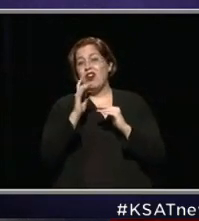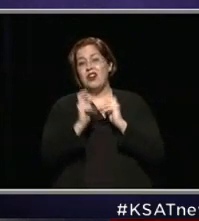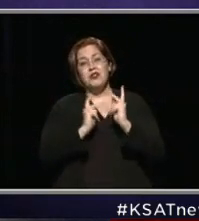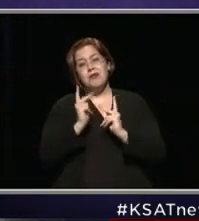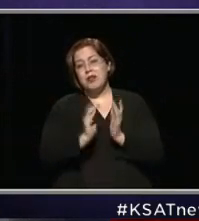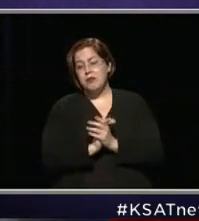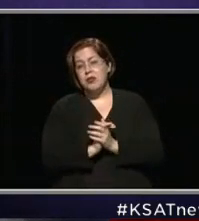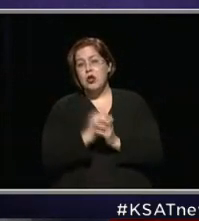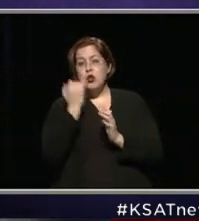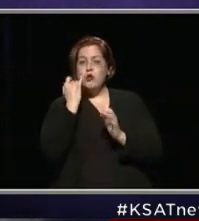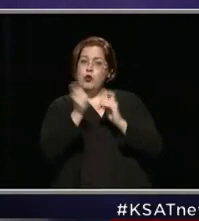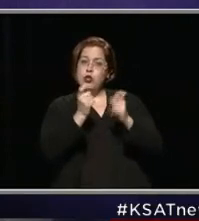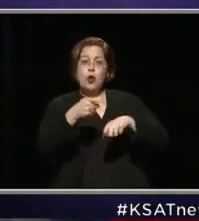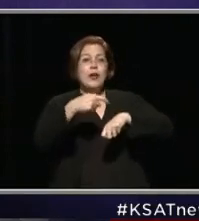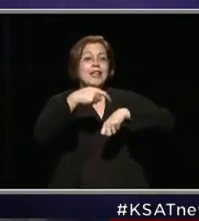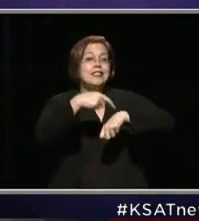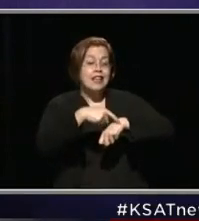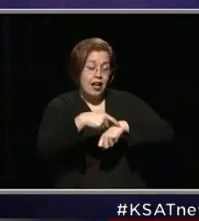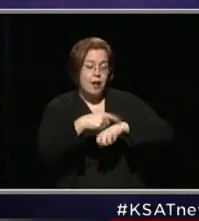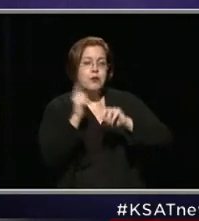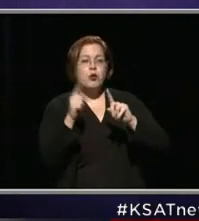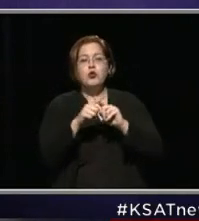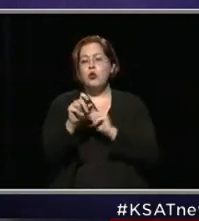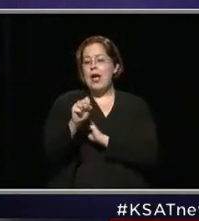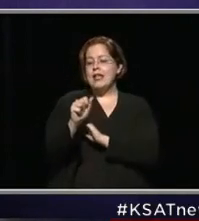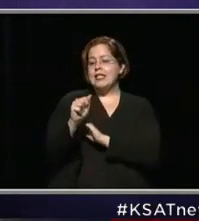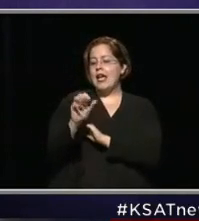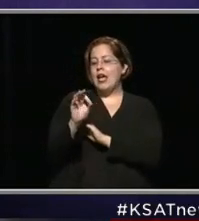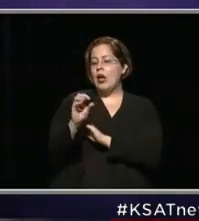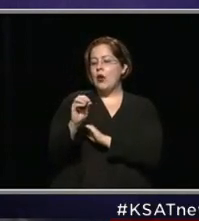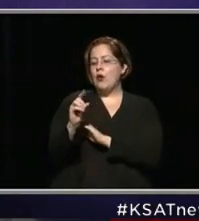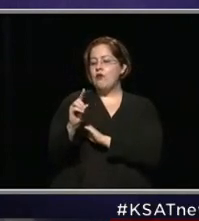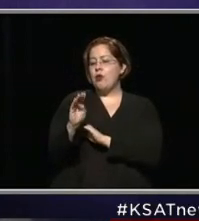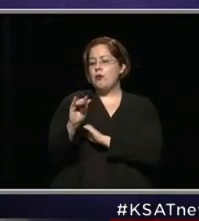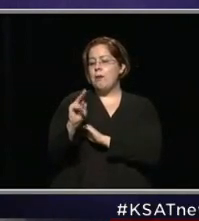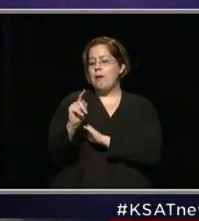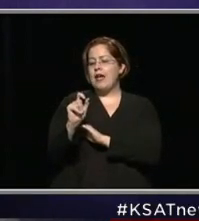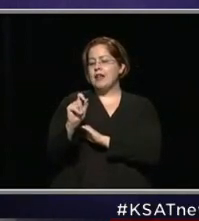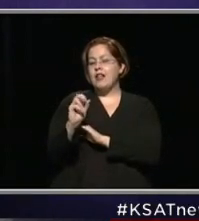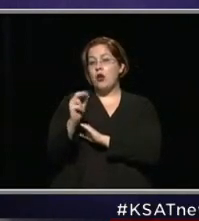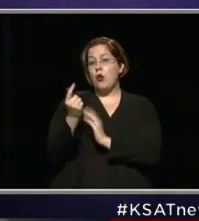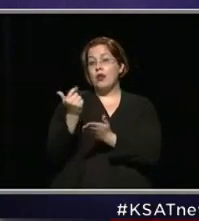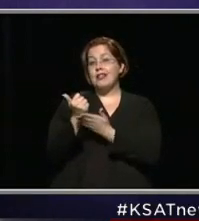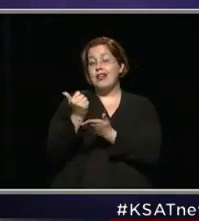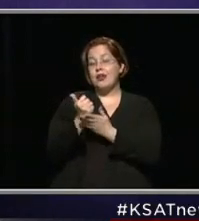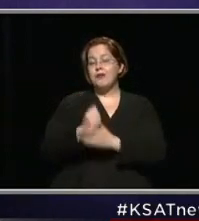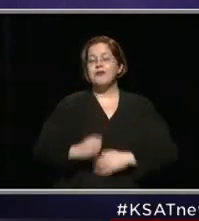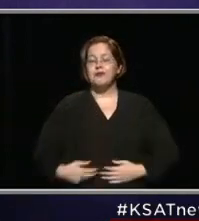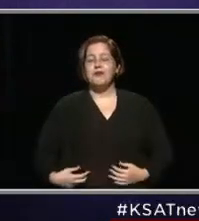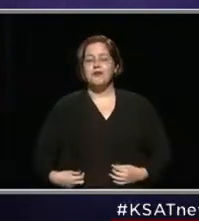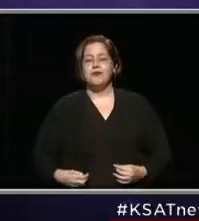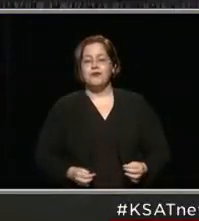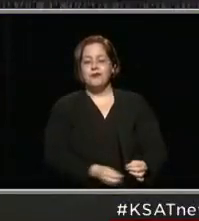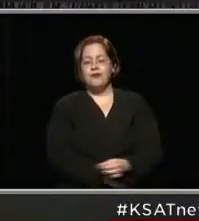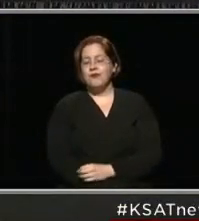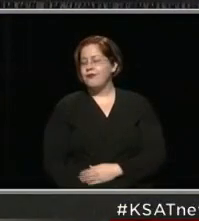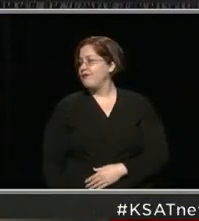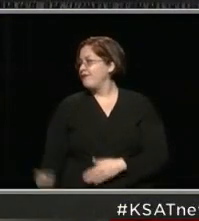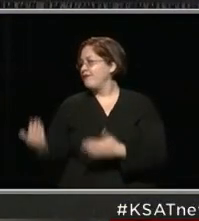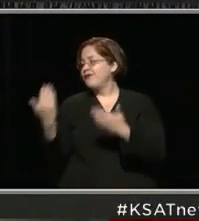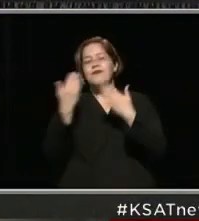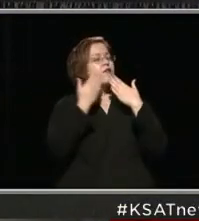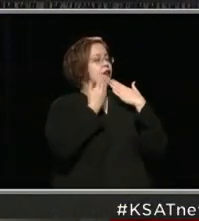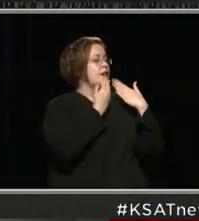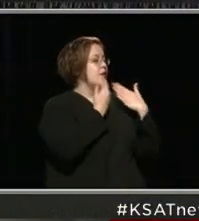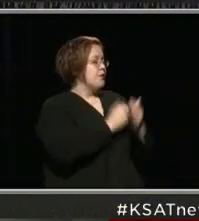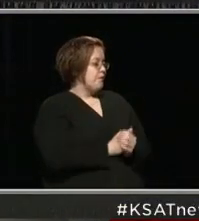you can donate some of your time, go to safoodbank.org to help out at our area food bank. Thank you, Mayor. Great. Thank you,